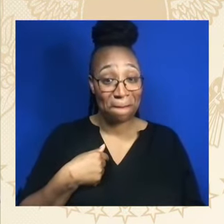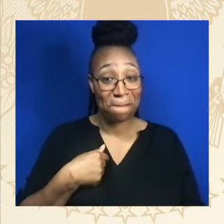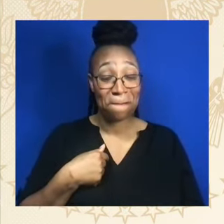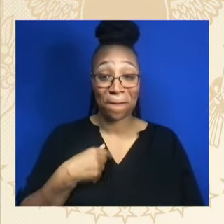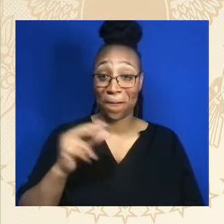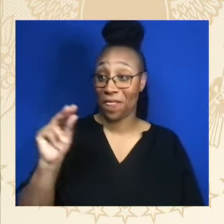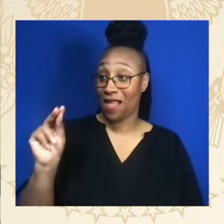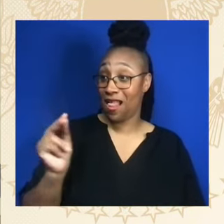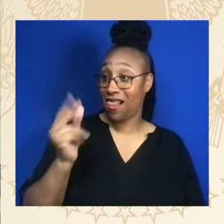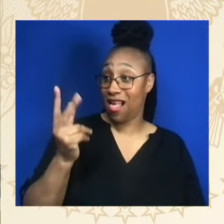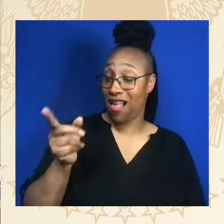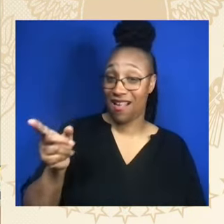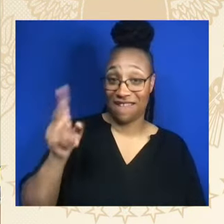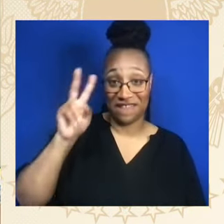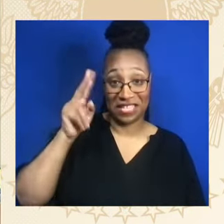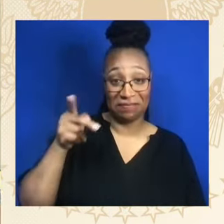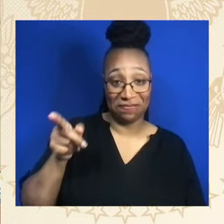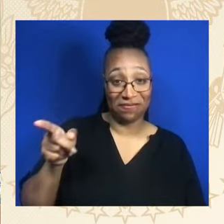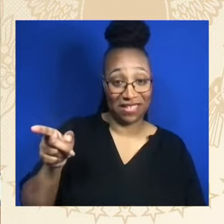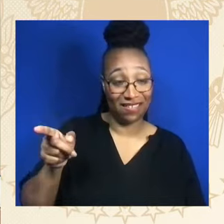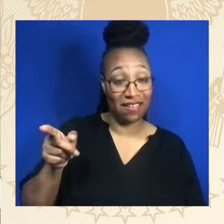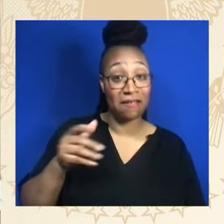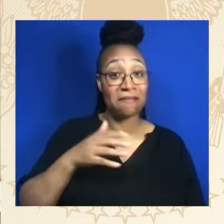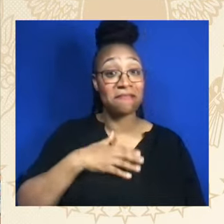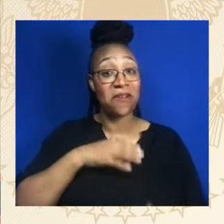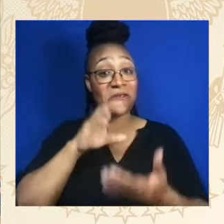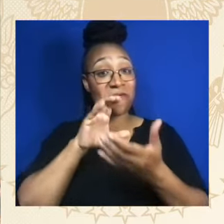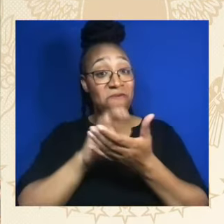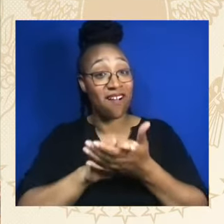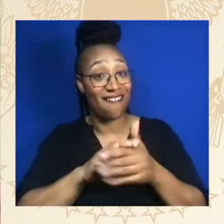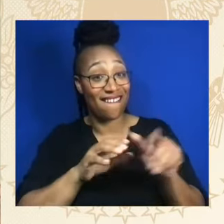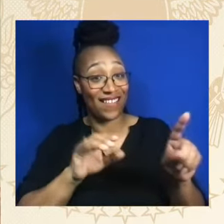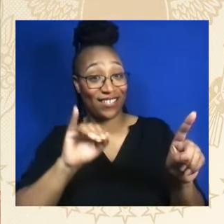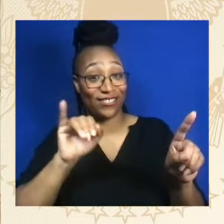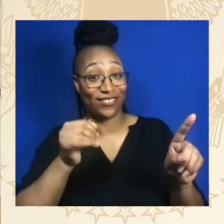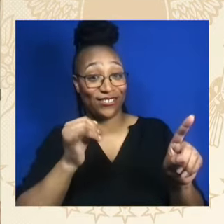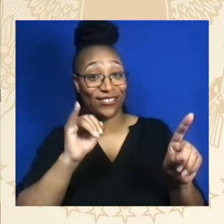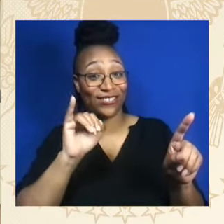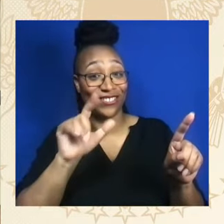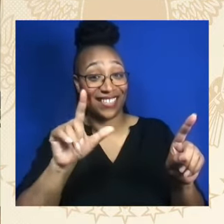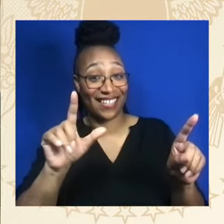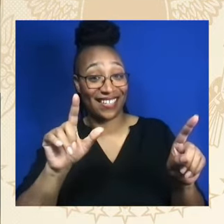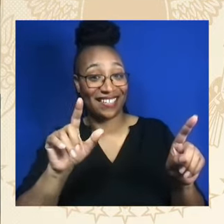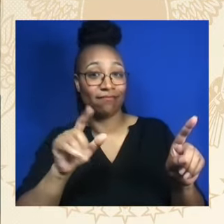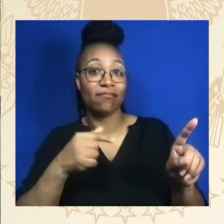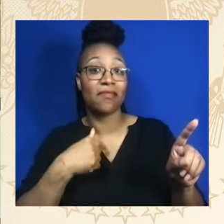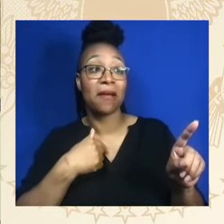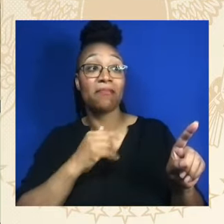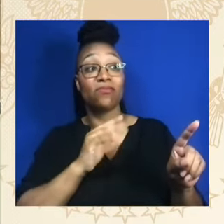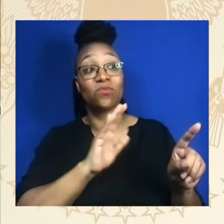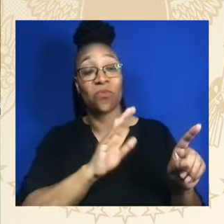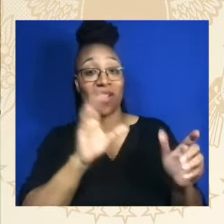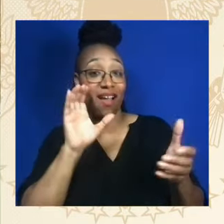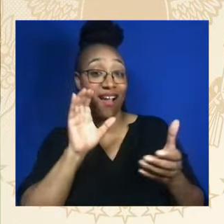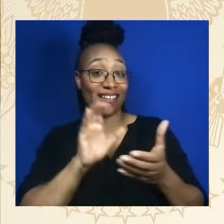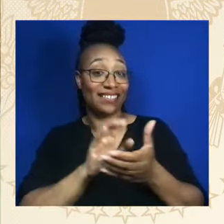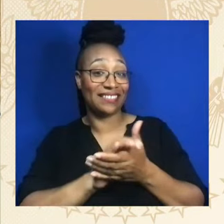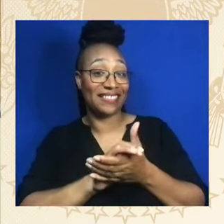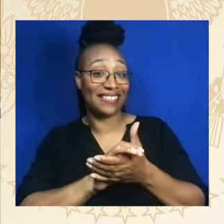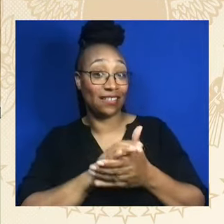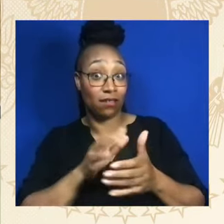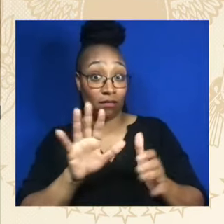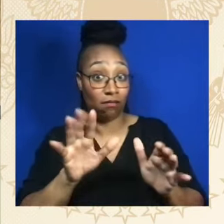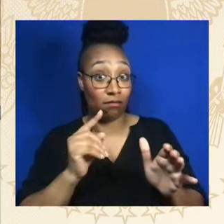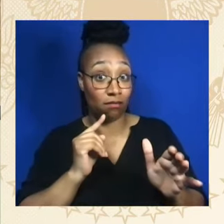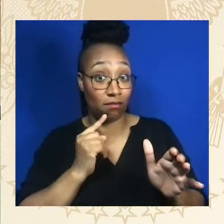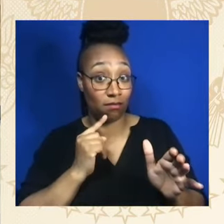her husband, you all think I'm kidding. Jill wanted to be here. She just got back from her trip